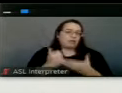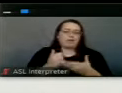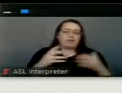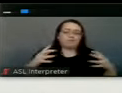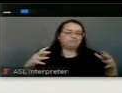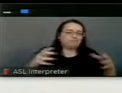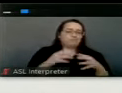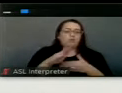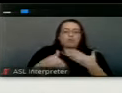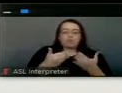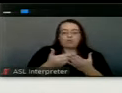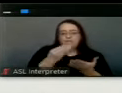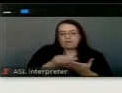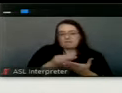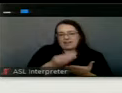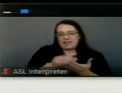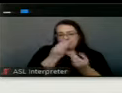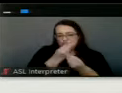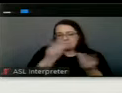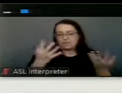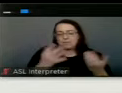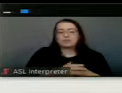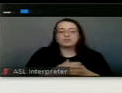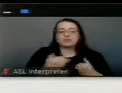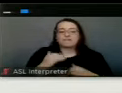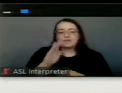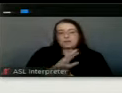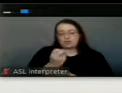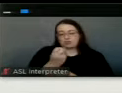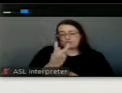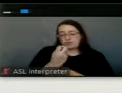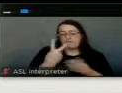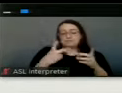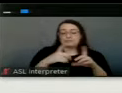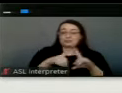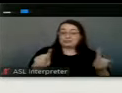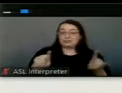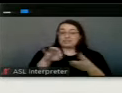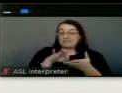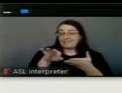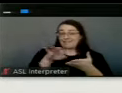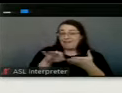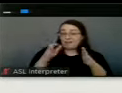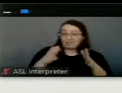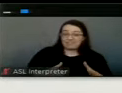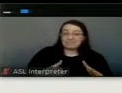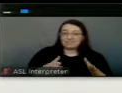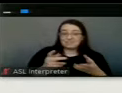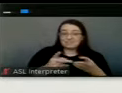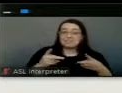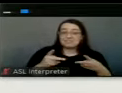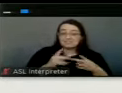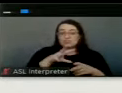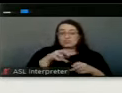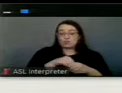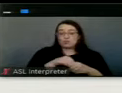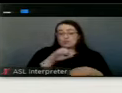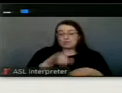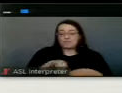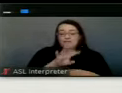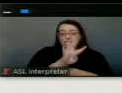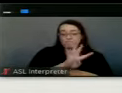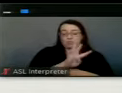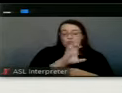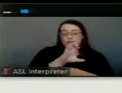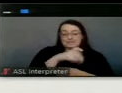our audited financial statements. We have about 12 degreed accountant positions, and included in that is four